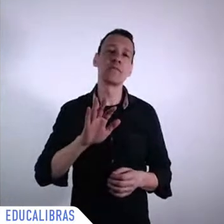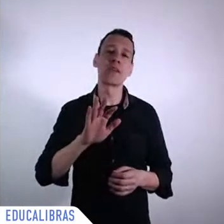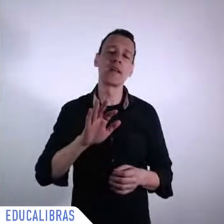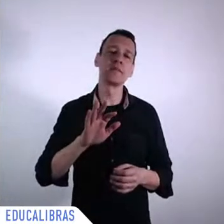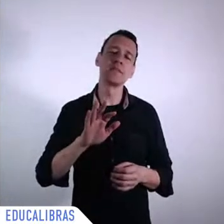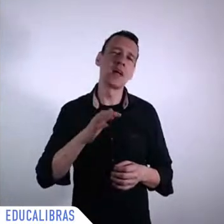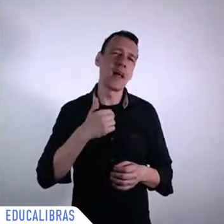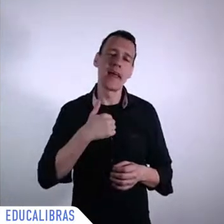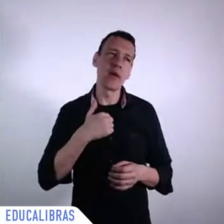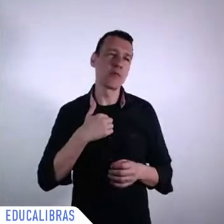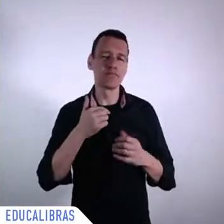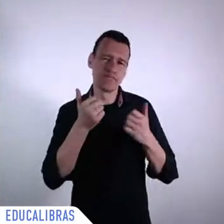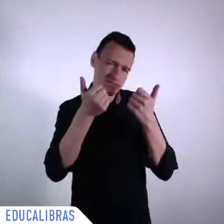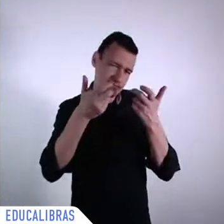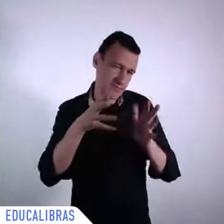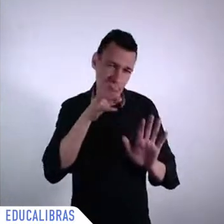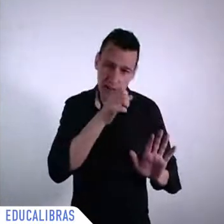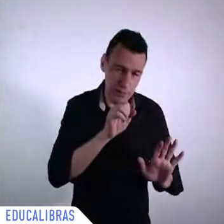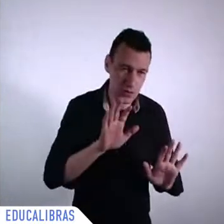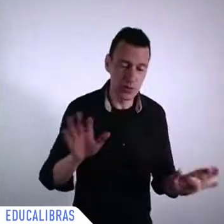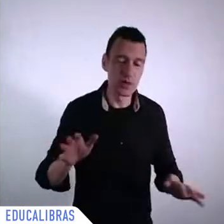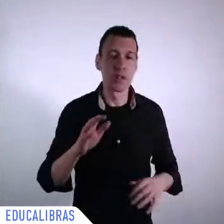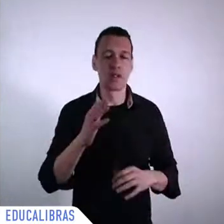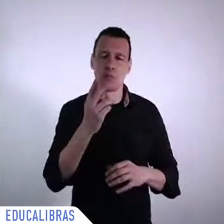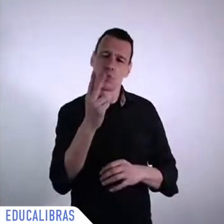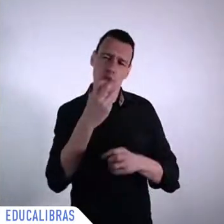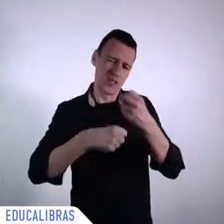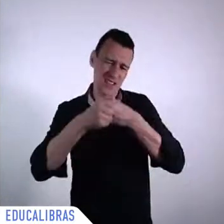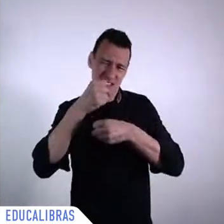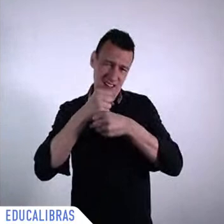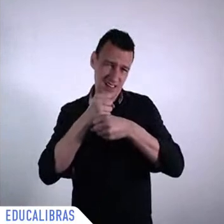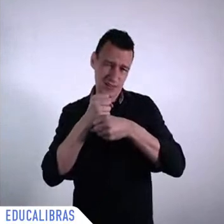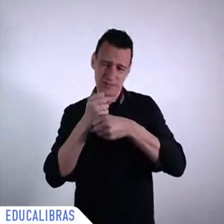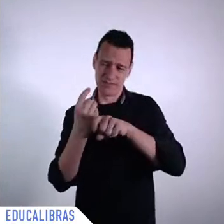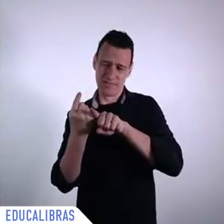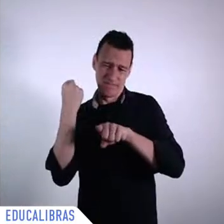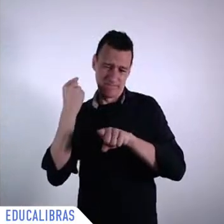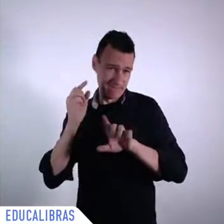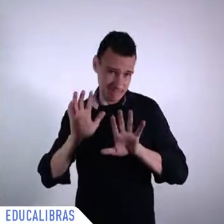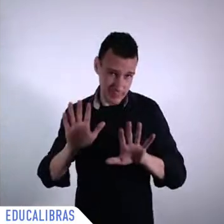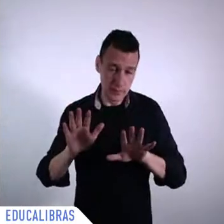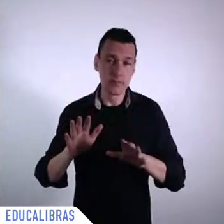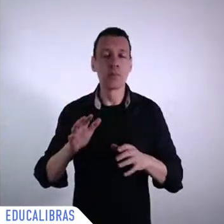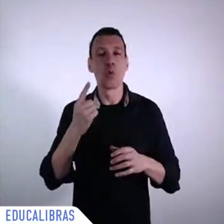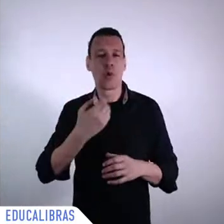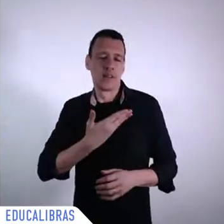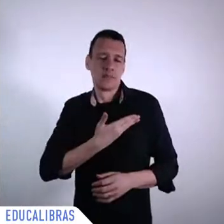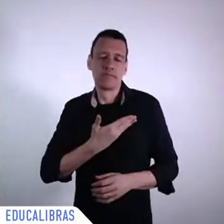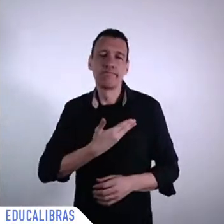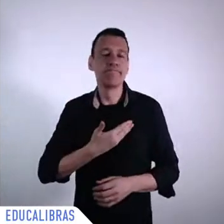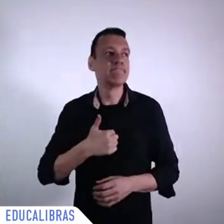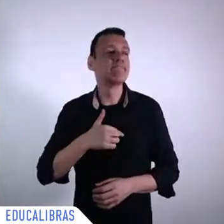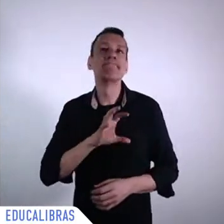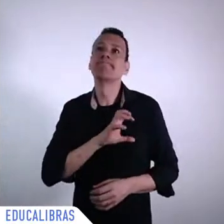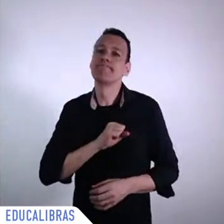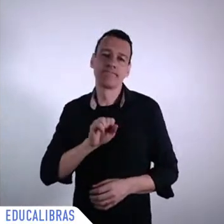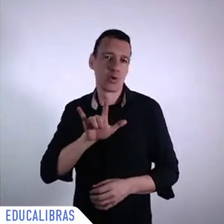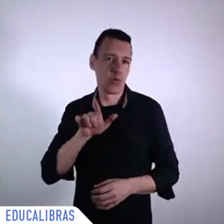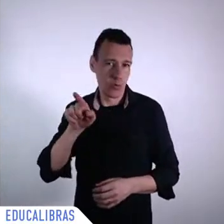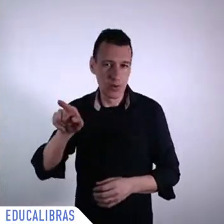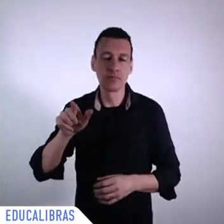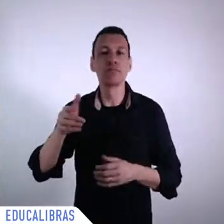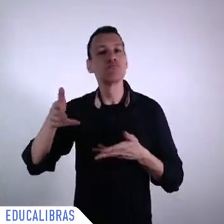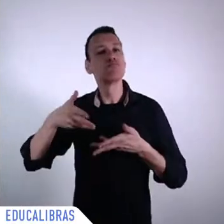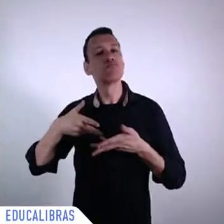my good friend Juan Somavia to participate in the celebrations of the centennial of the ILO in Santiago.